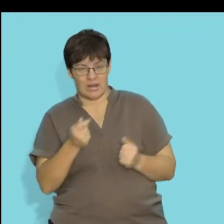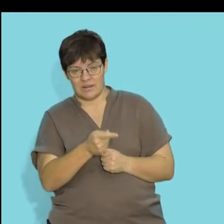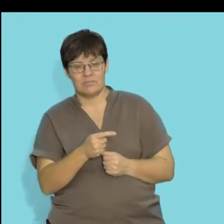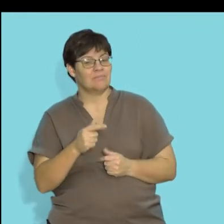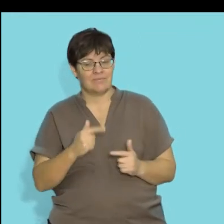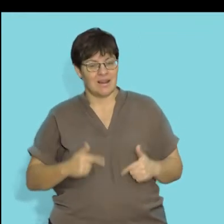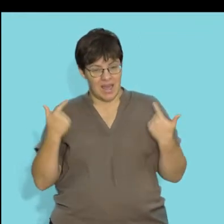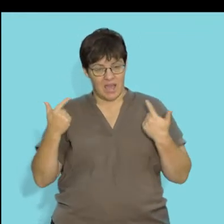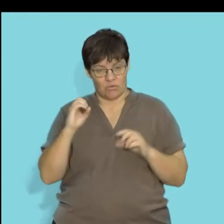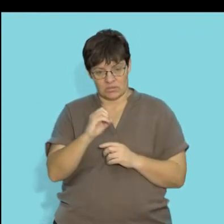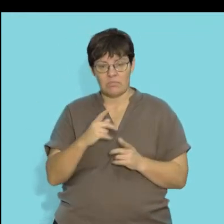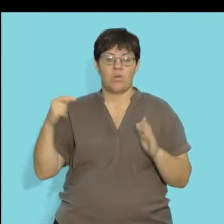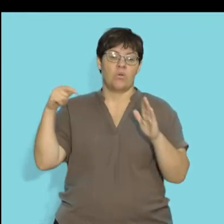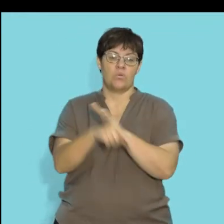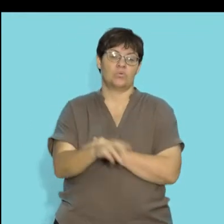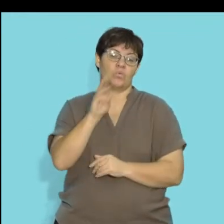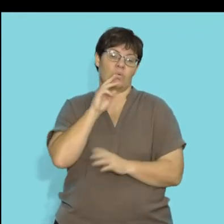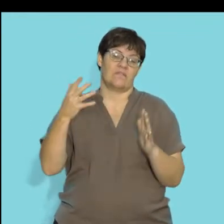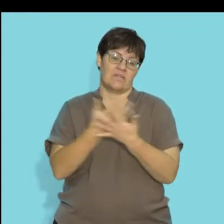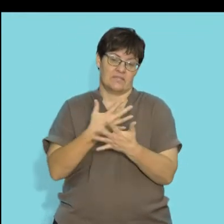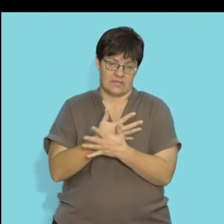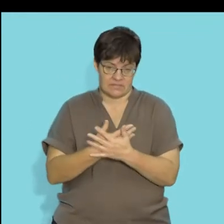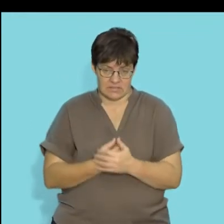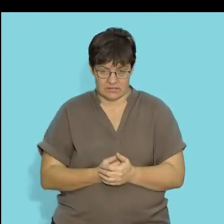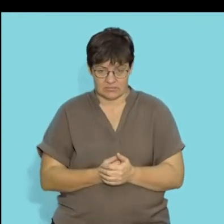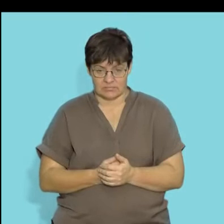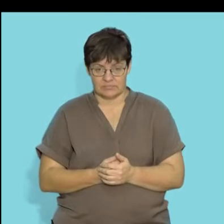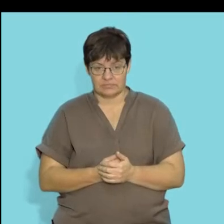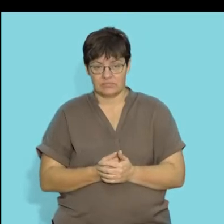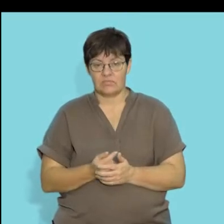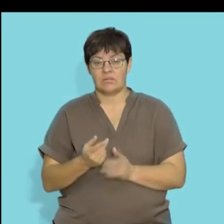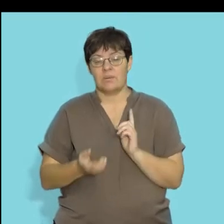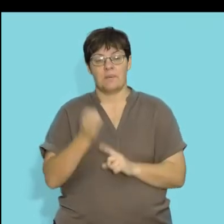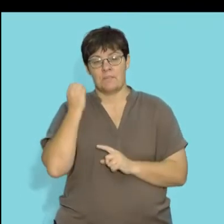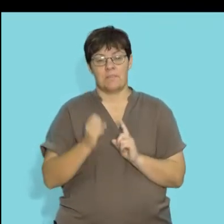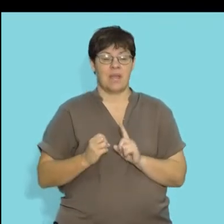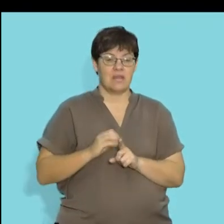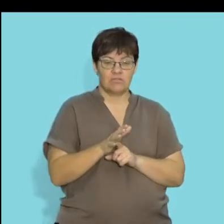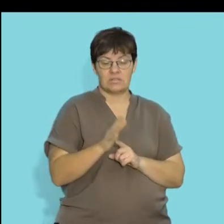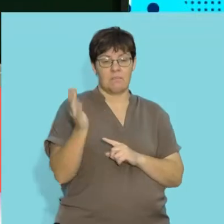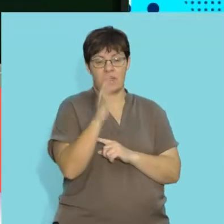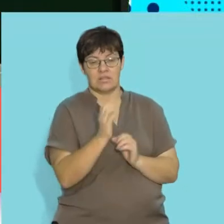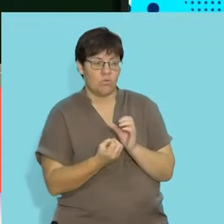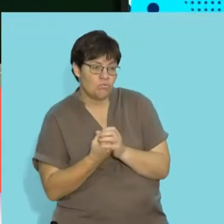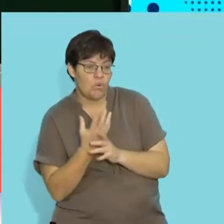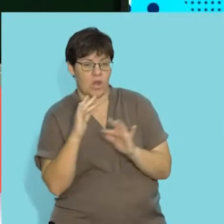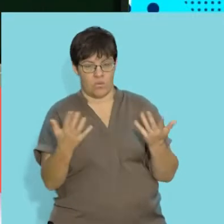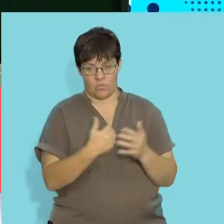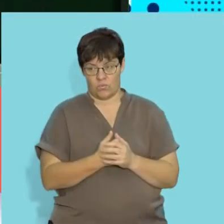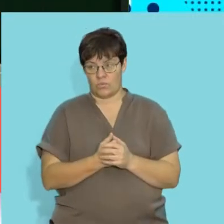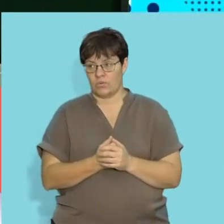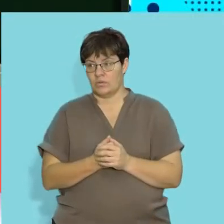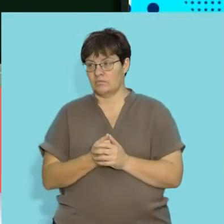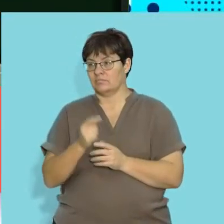resulting in living organisms losing water more rapidly. And so you'll find that often wind influences how plants have grown